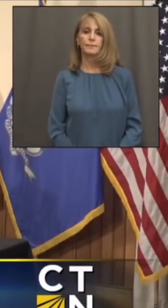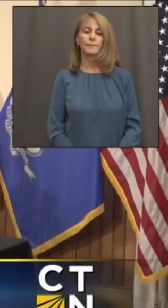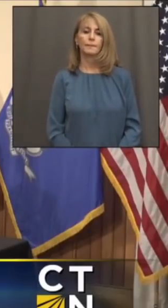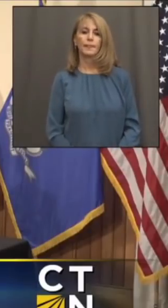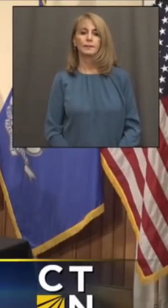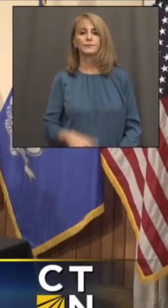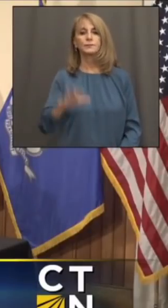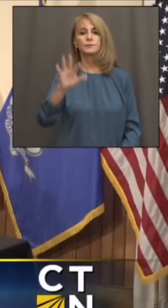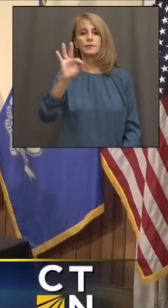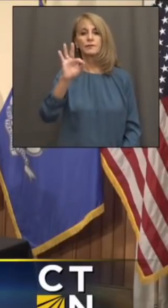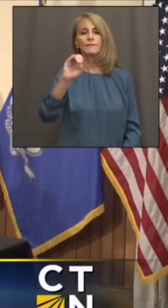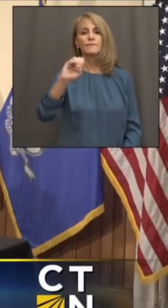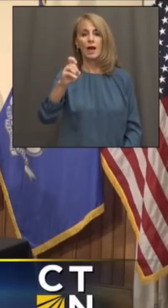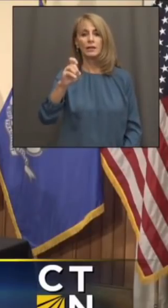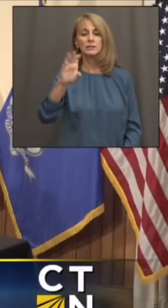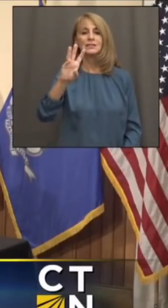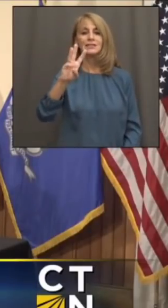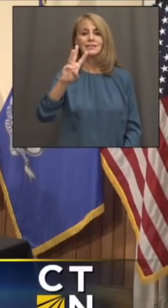Fox 61.